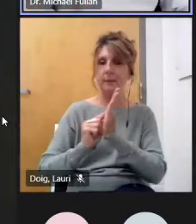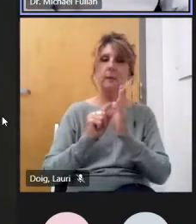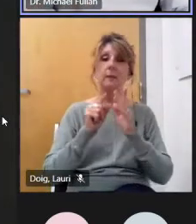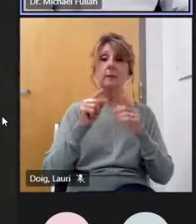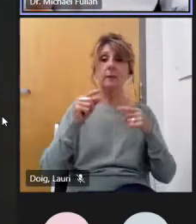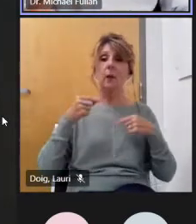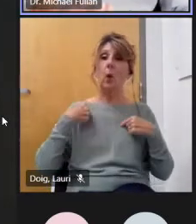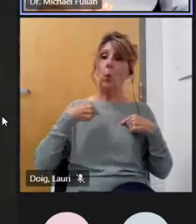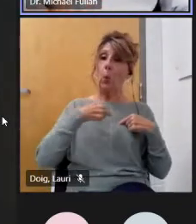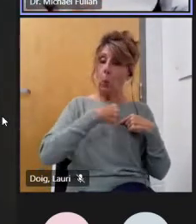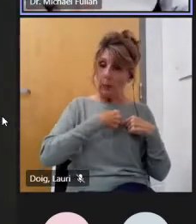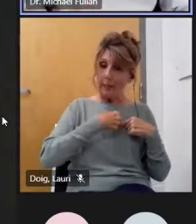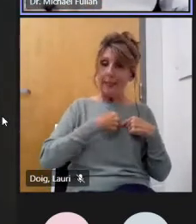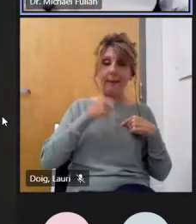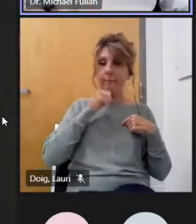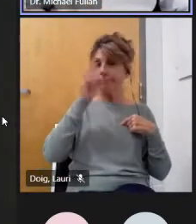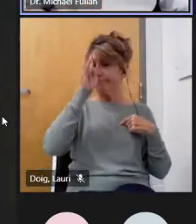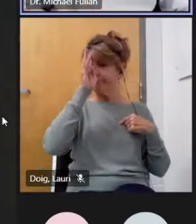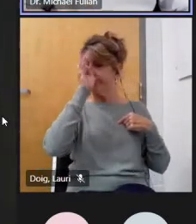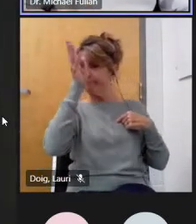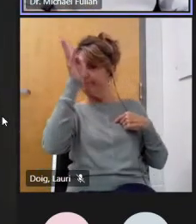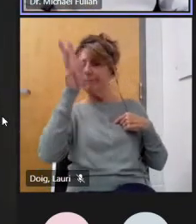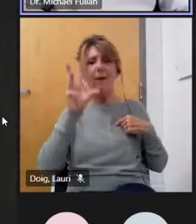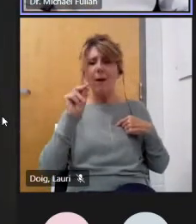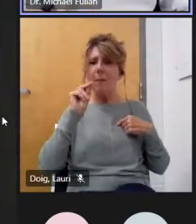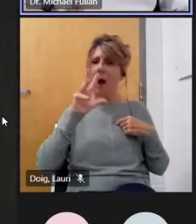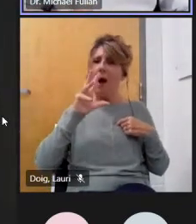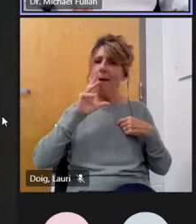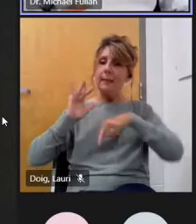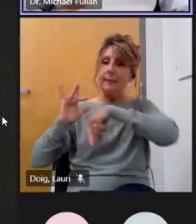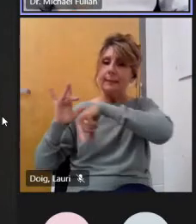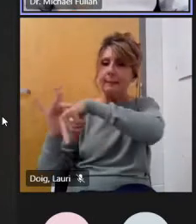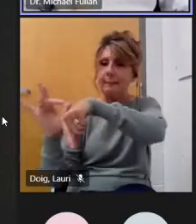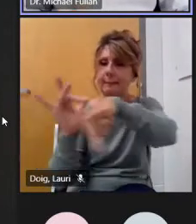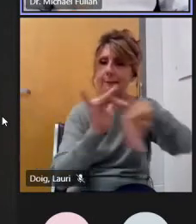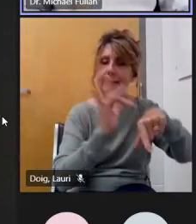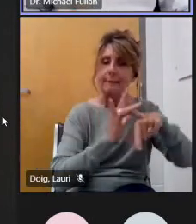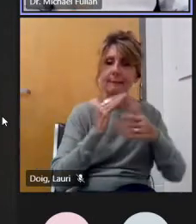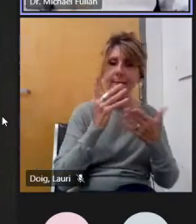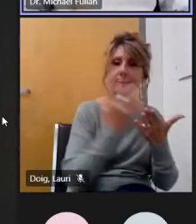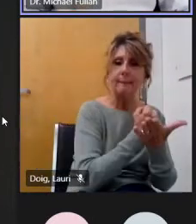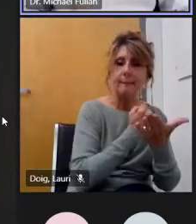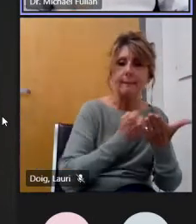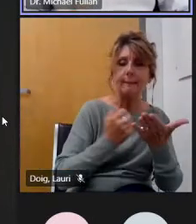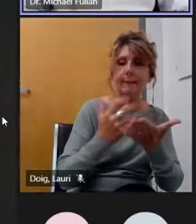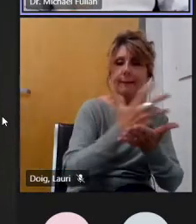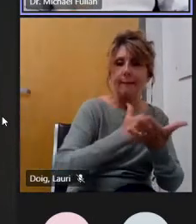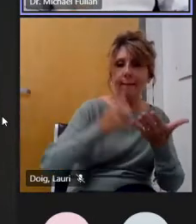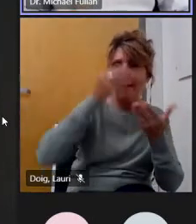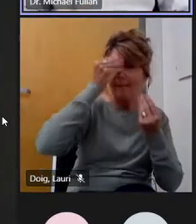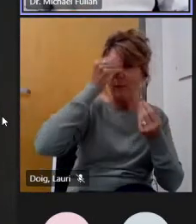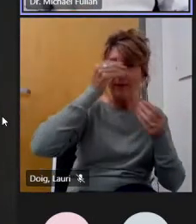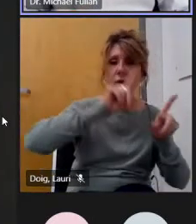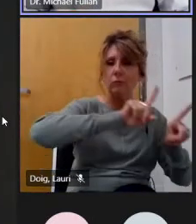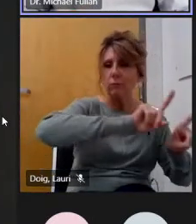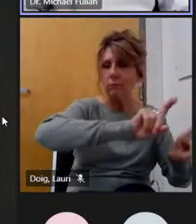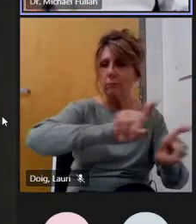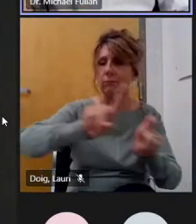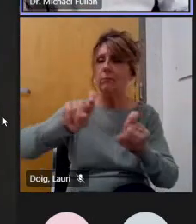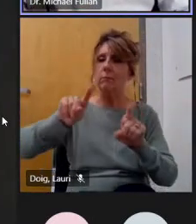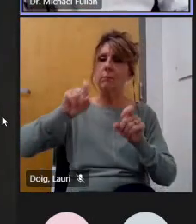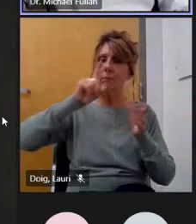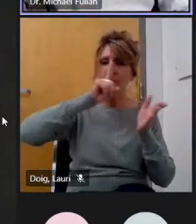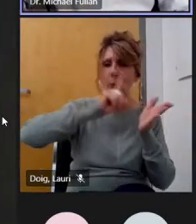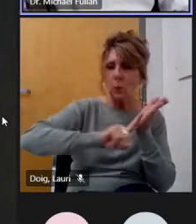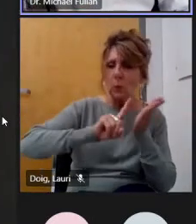it's us co-developing with them so these six things very strong elements of what we've been